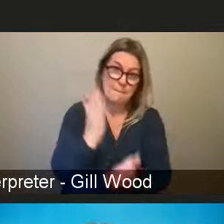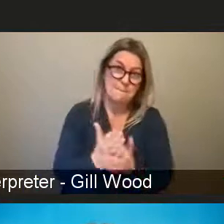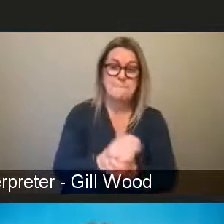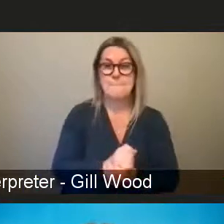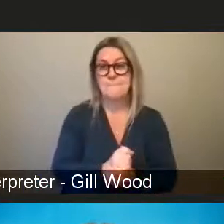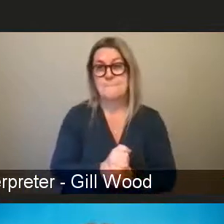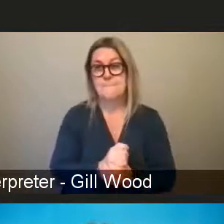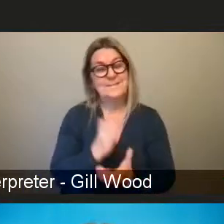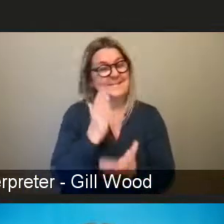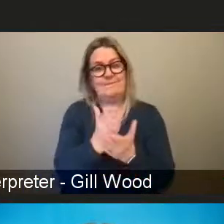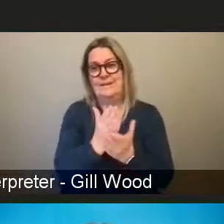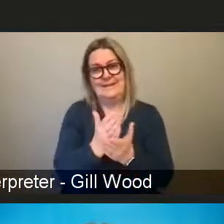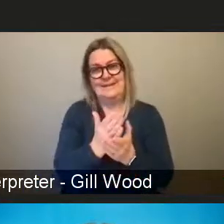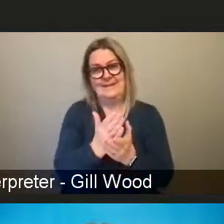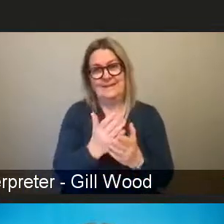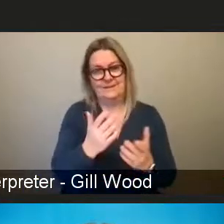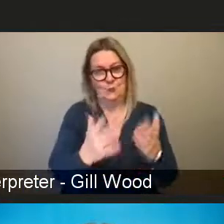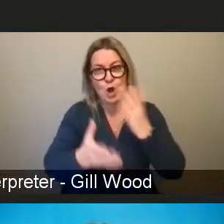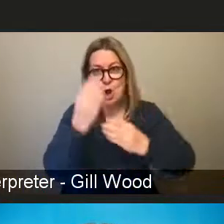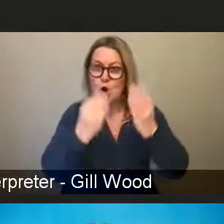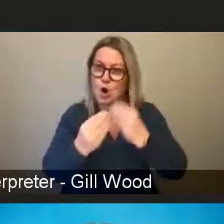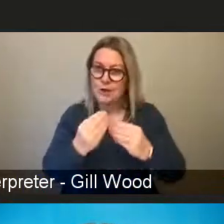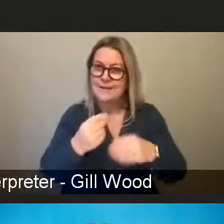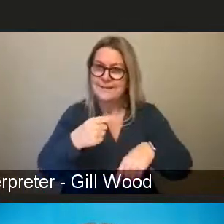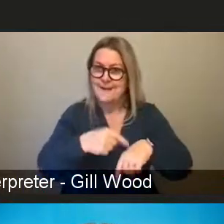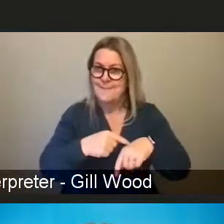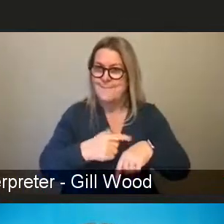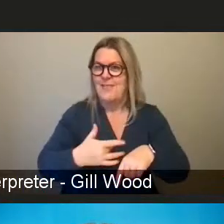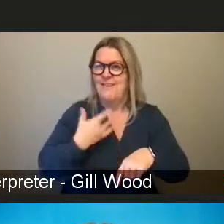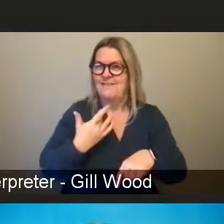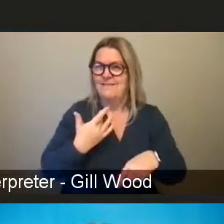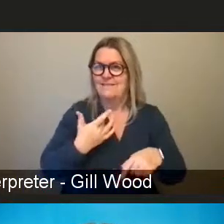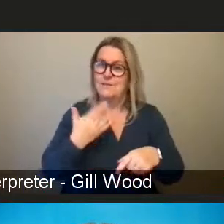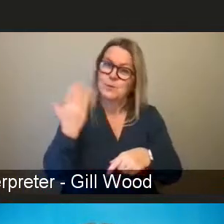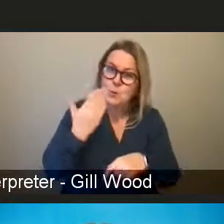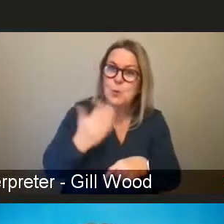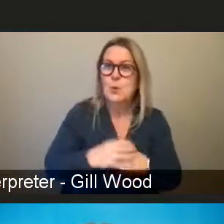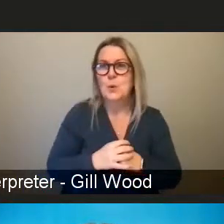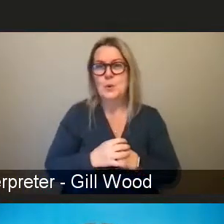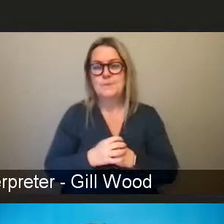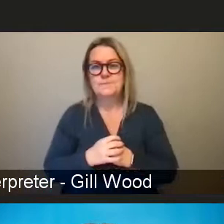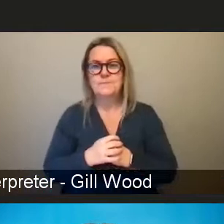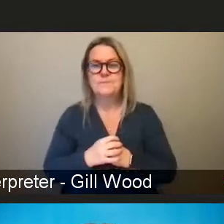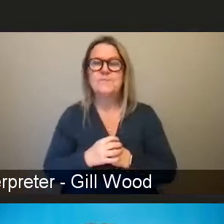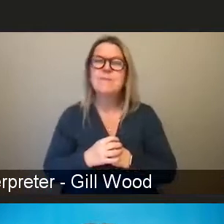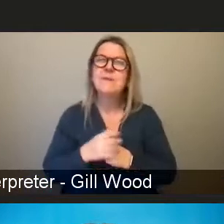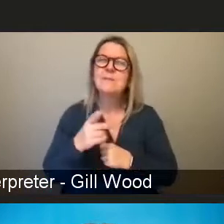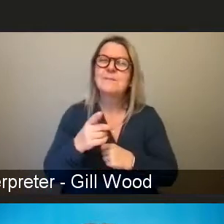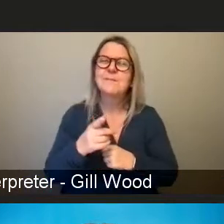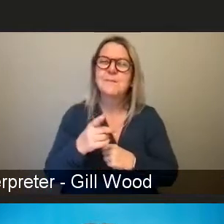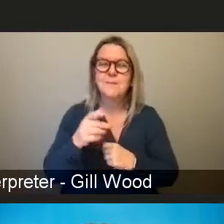life. But I'm always very conscious of the fact that it is really easy if